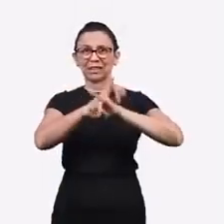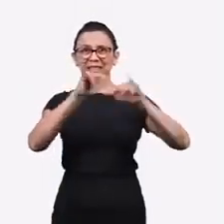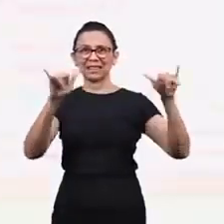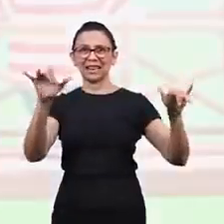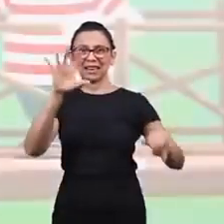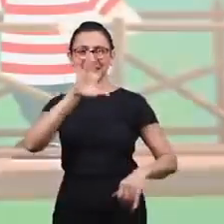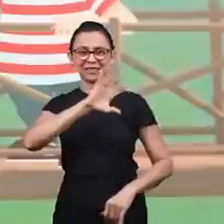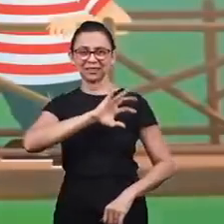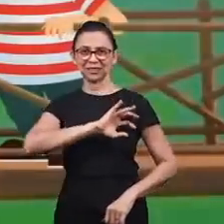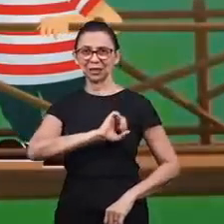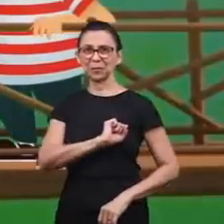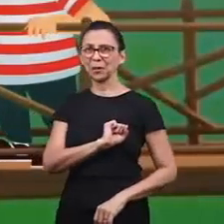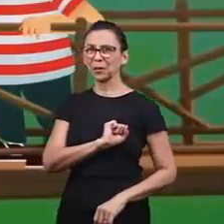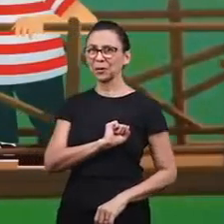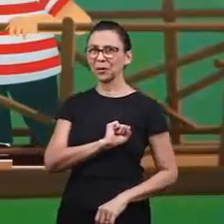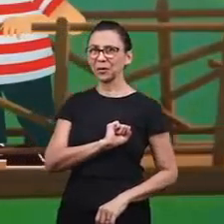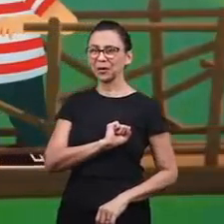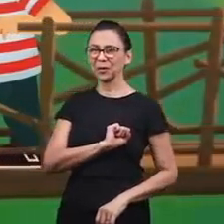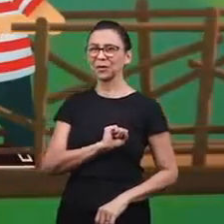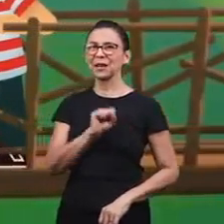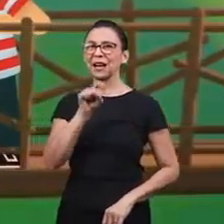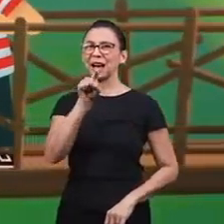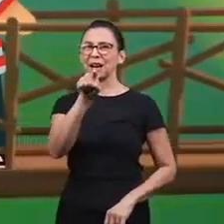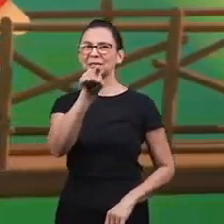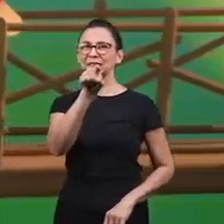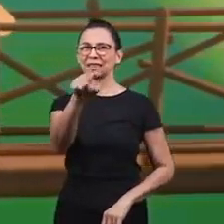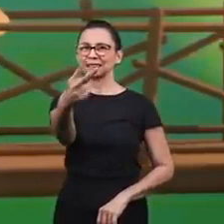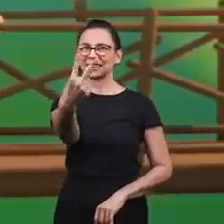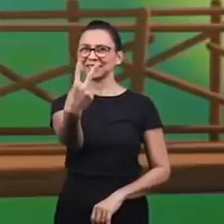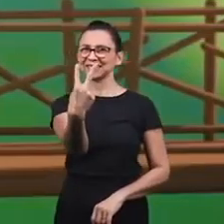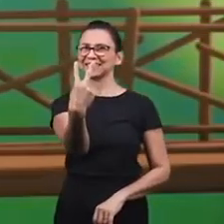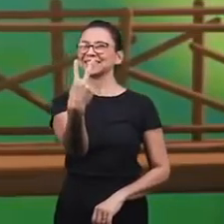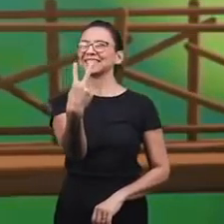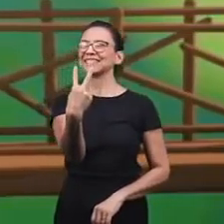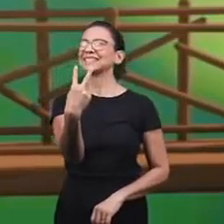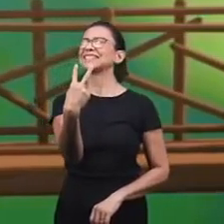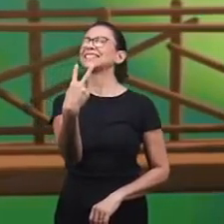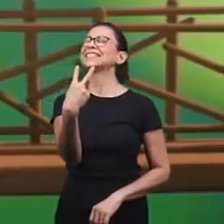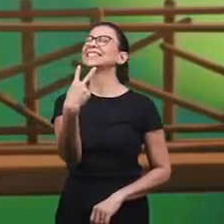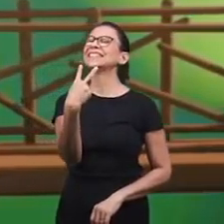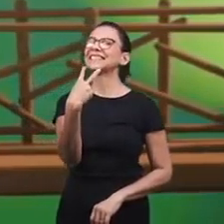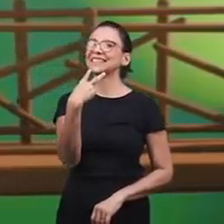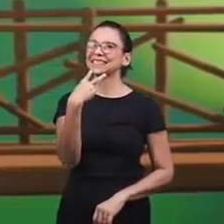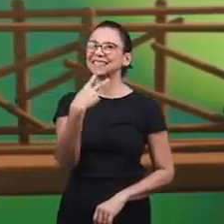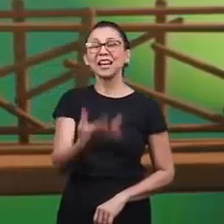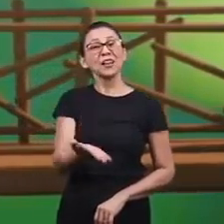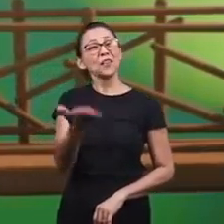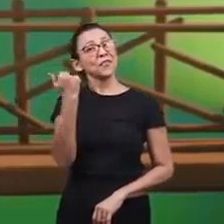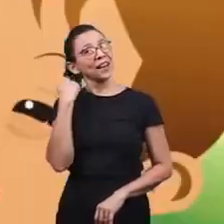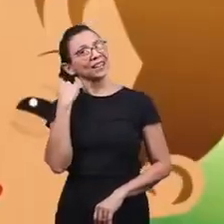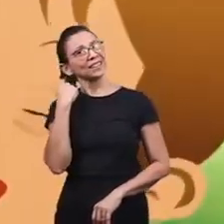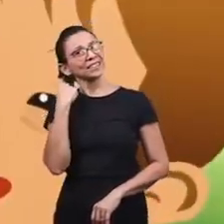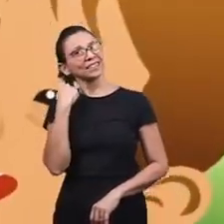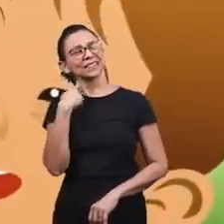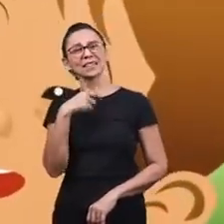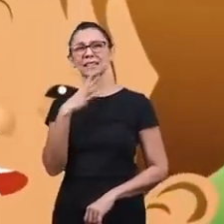How Amazing it is to announce this love to you that are here today.